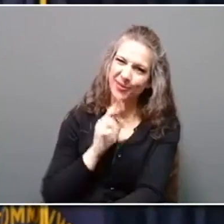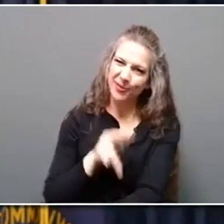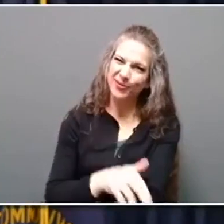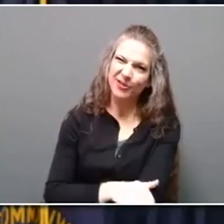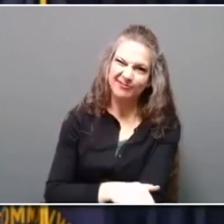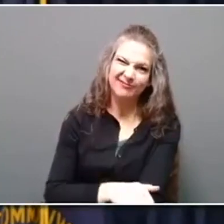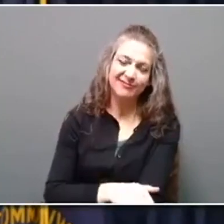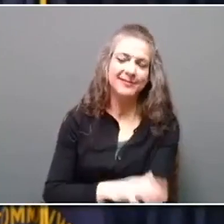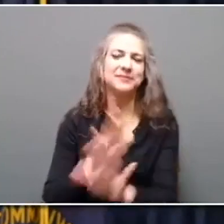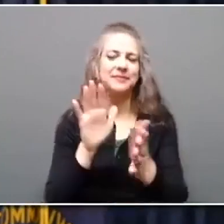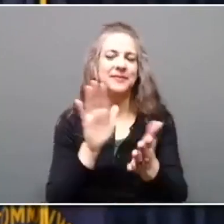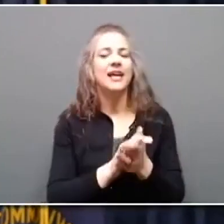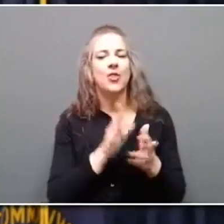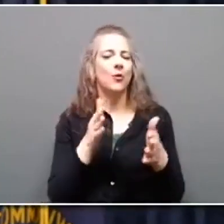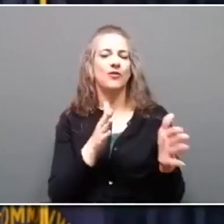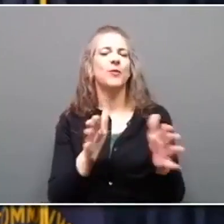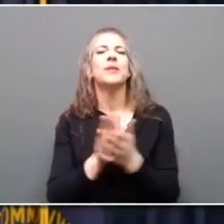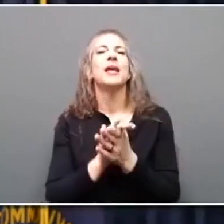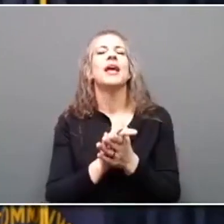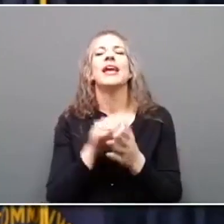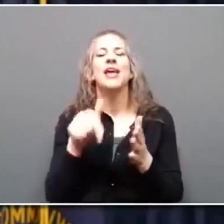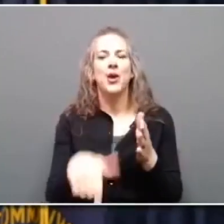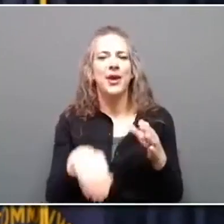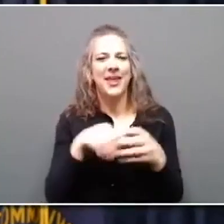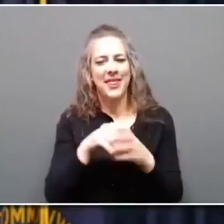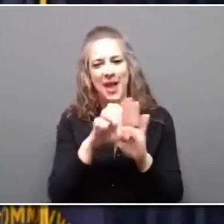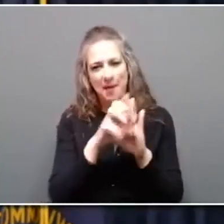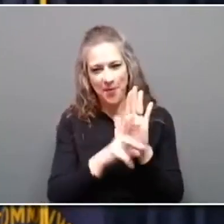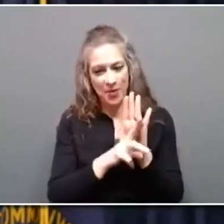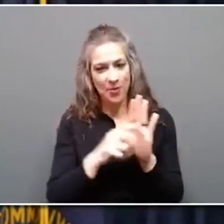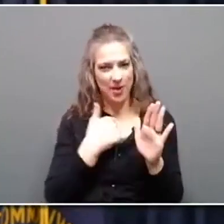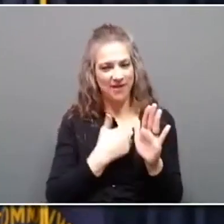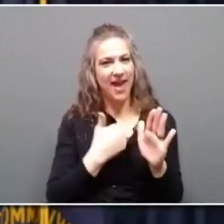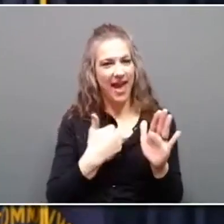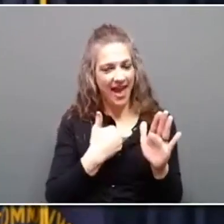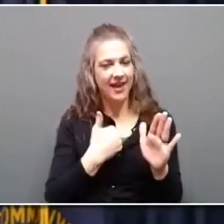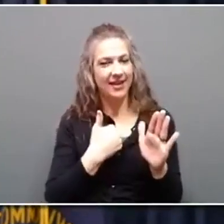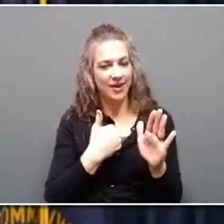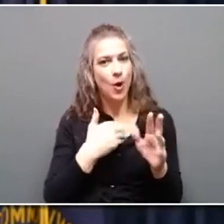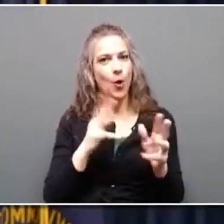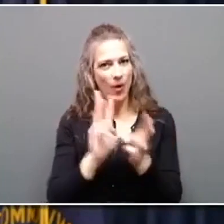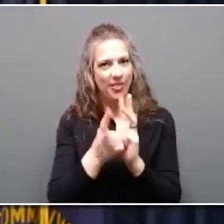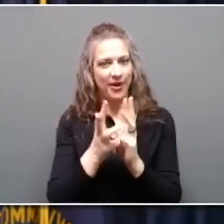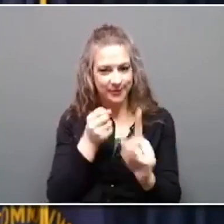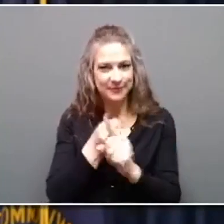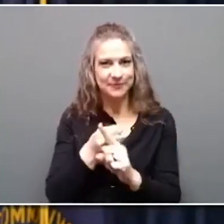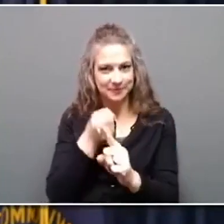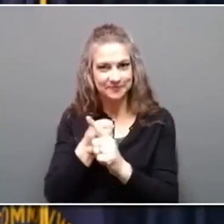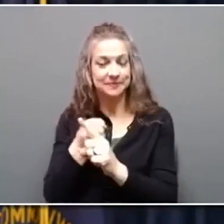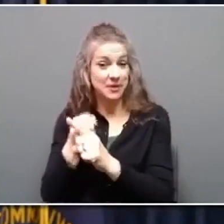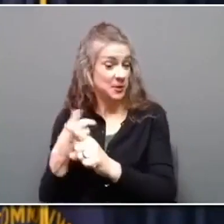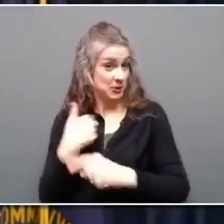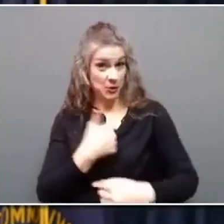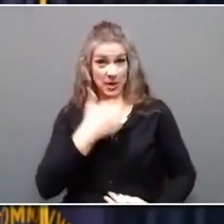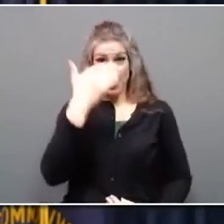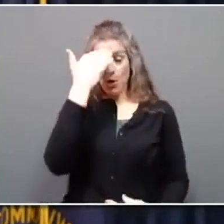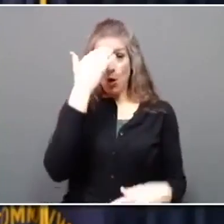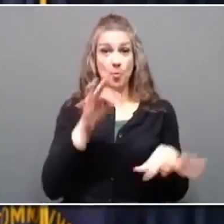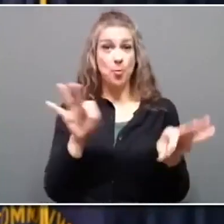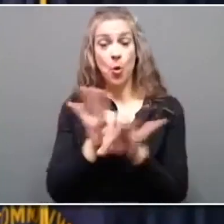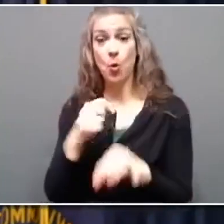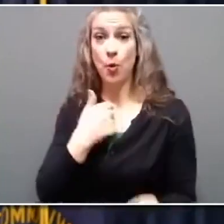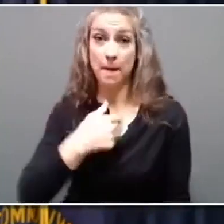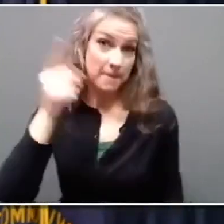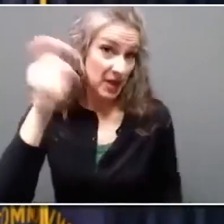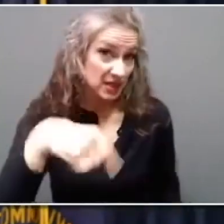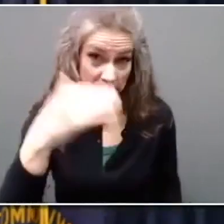Commonwealth, we have certainly had our share of weather events, so we know better than anyone how important it is to be aware and to be